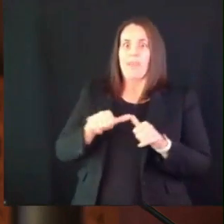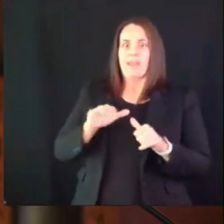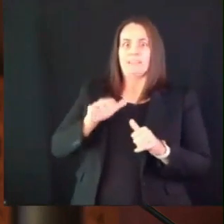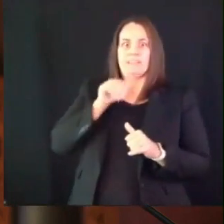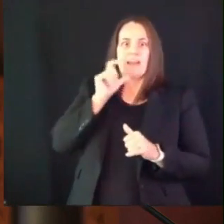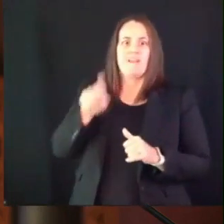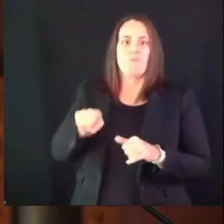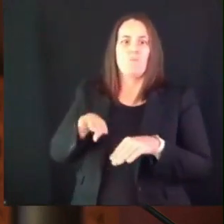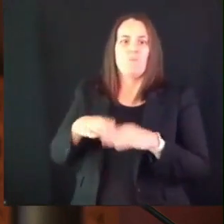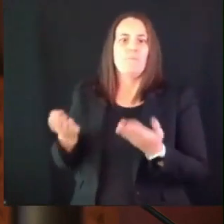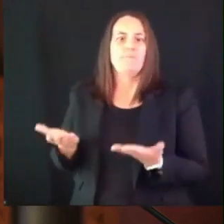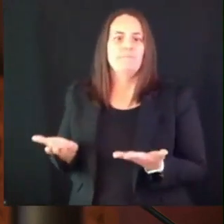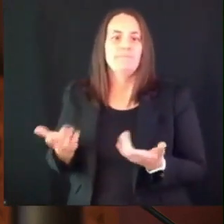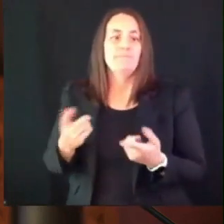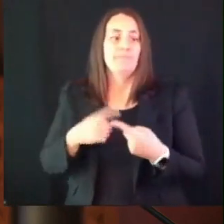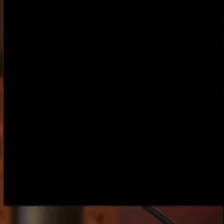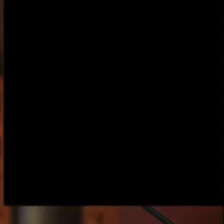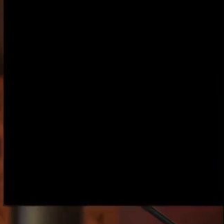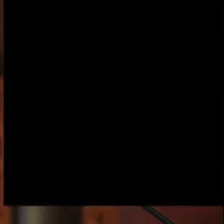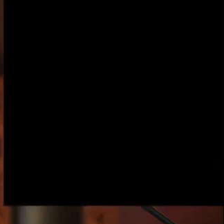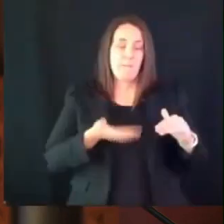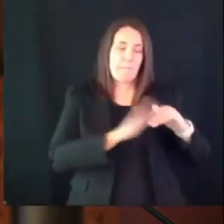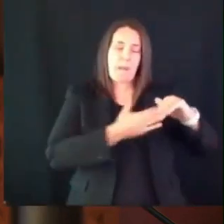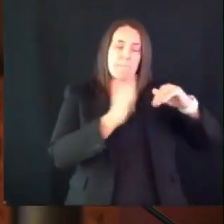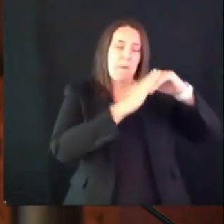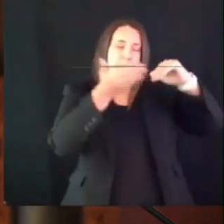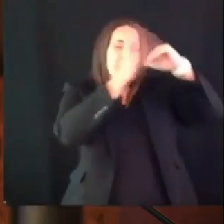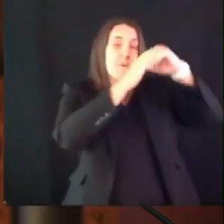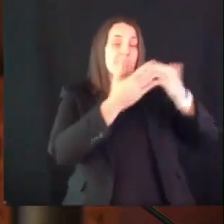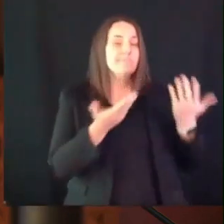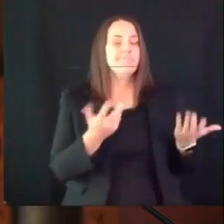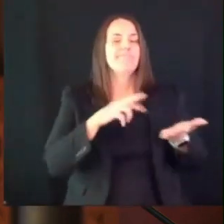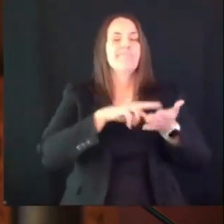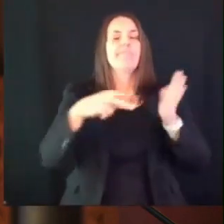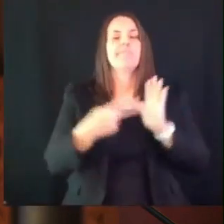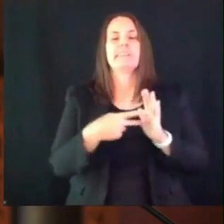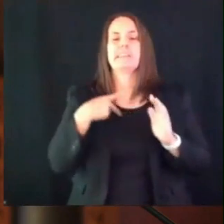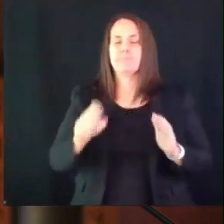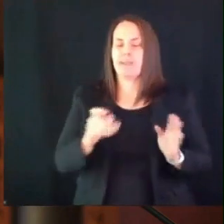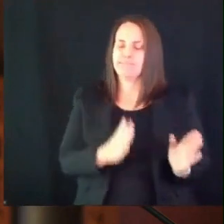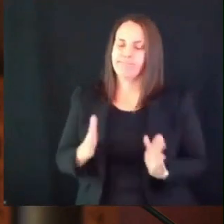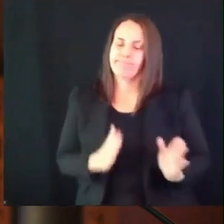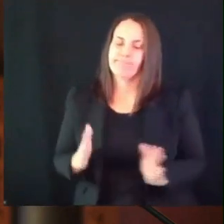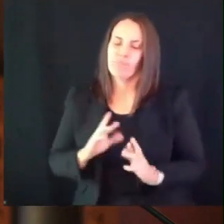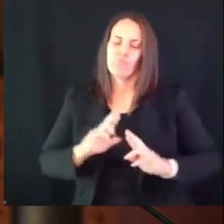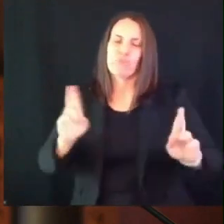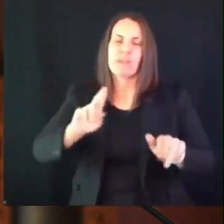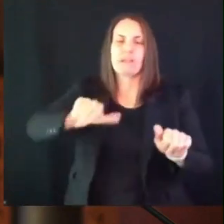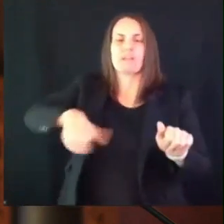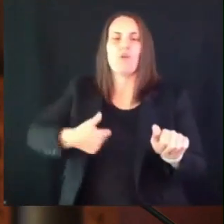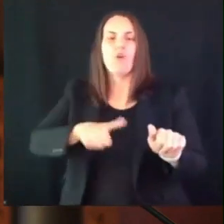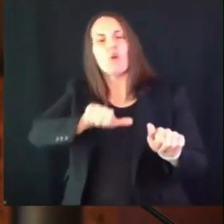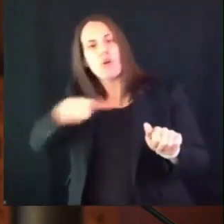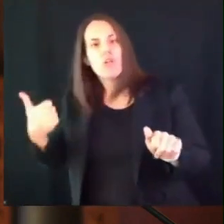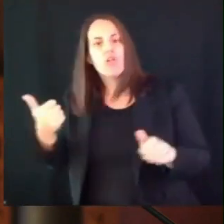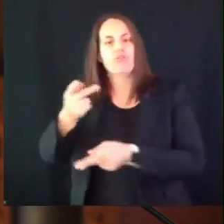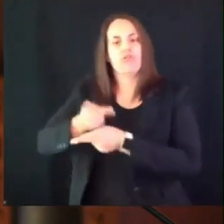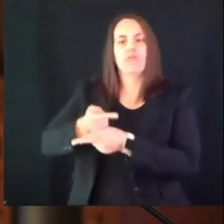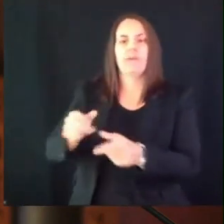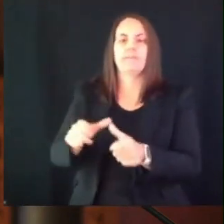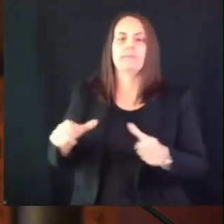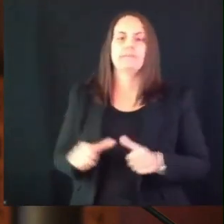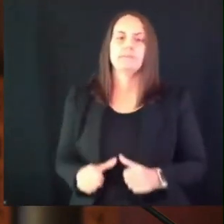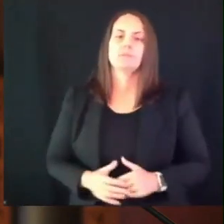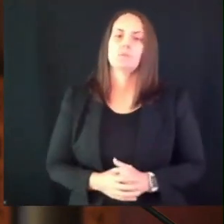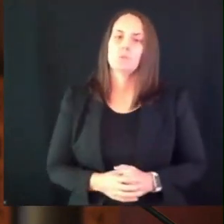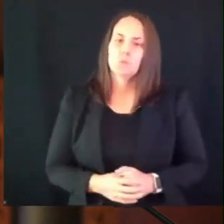provide testing tracing and treatment we need everyone in wisconsin to work at the individual family and community level to help